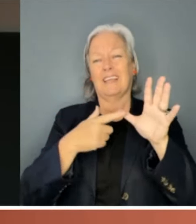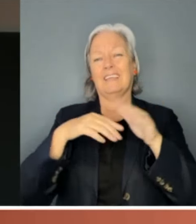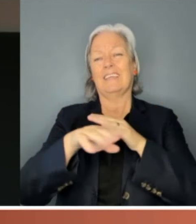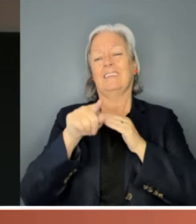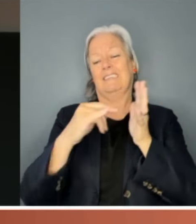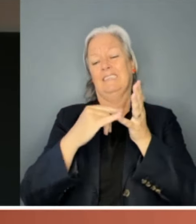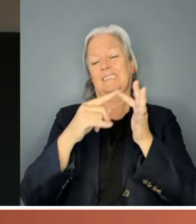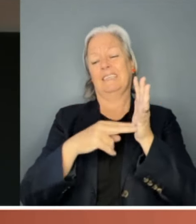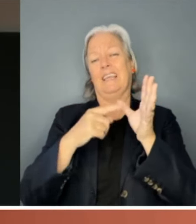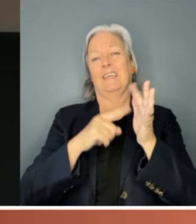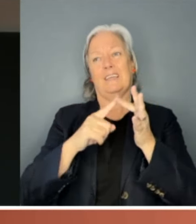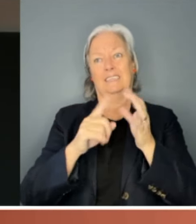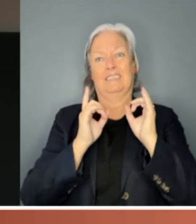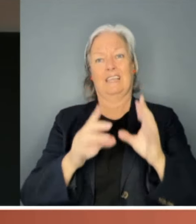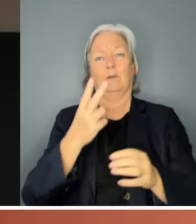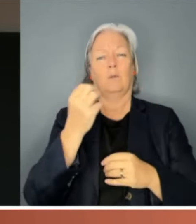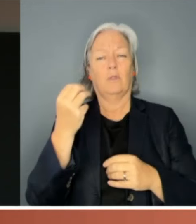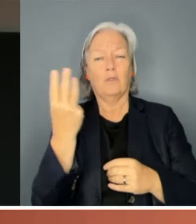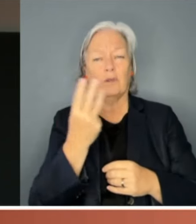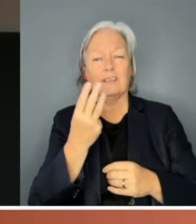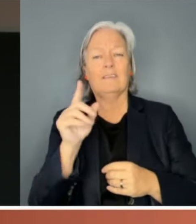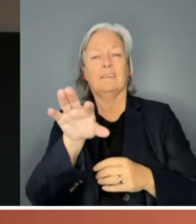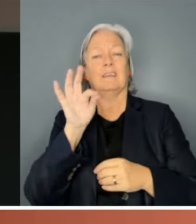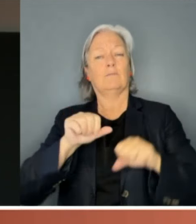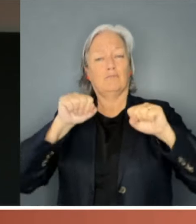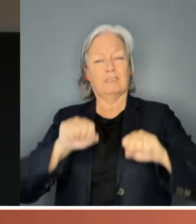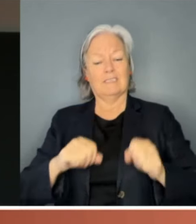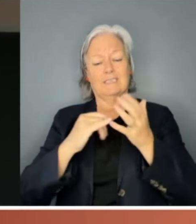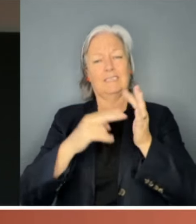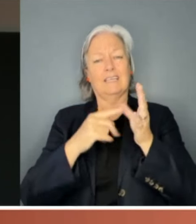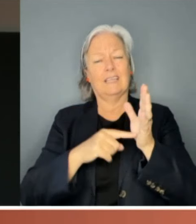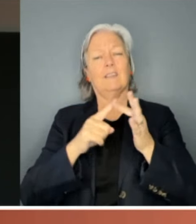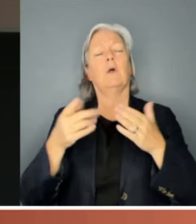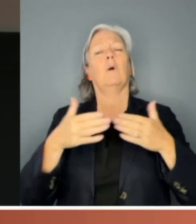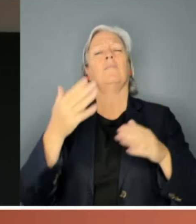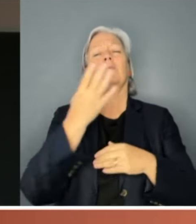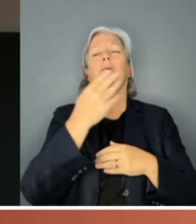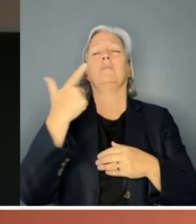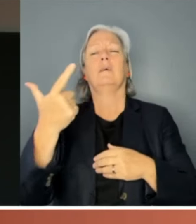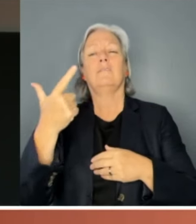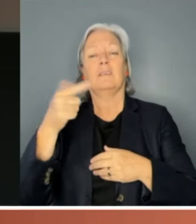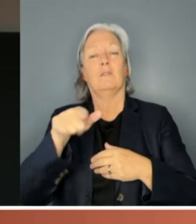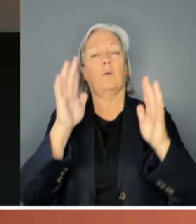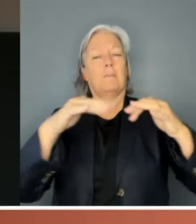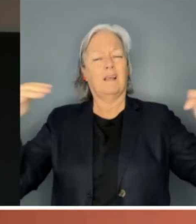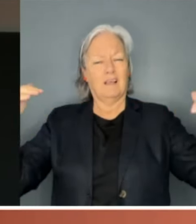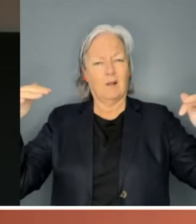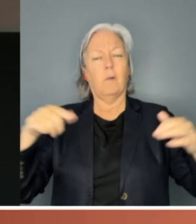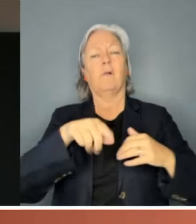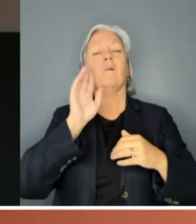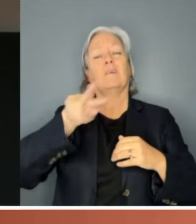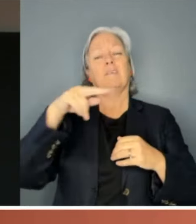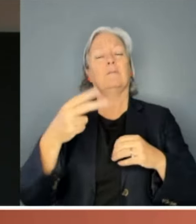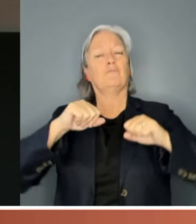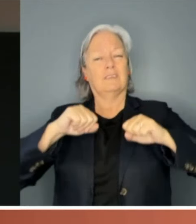She was elected the President of the Senate at the opening of the 47th Parliament after serving as the Deputy President in the